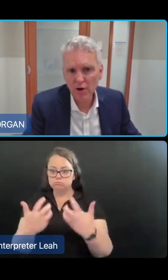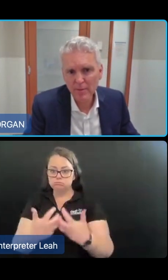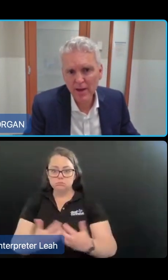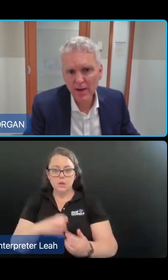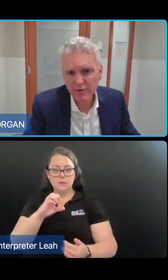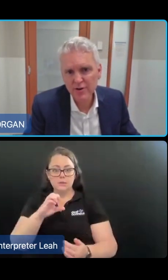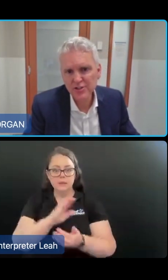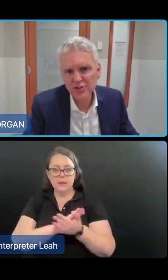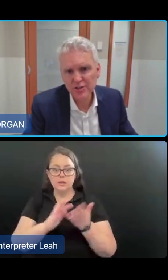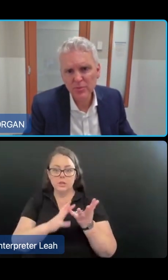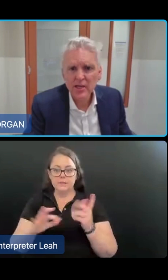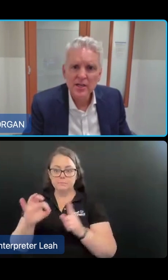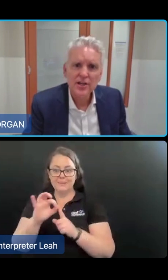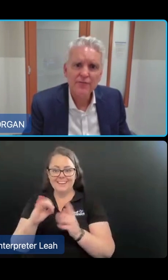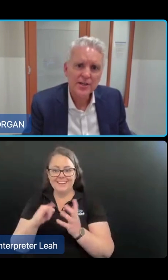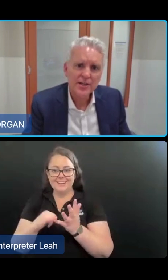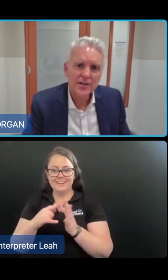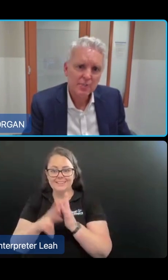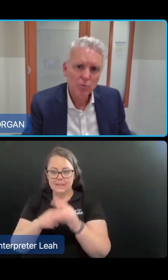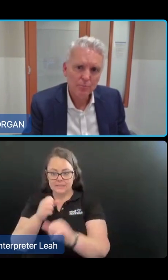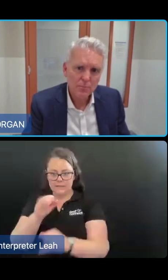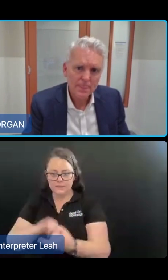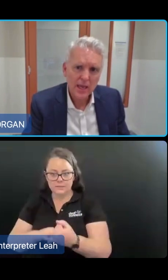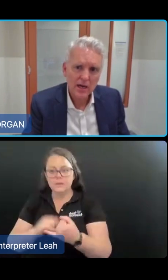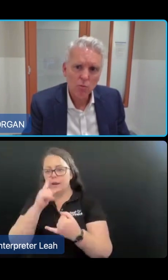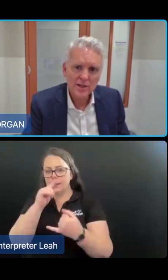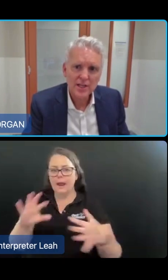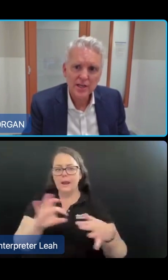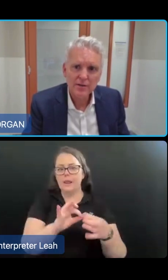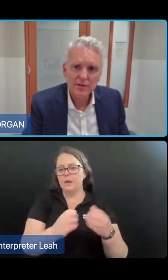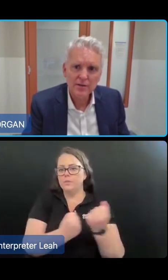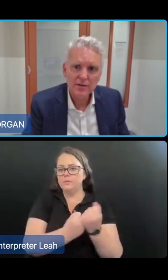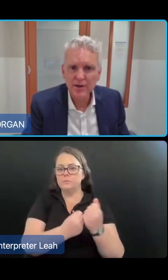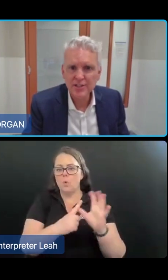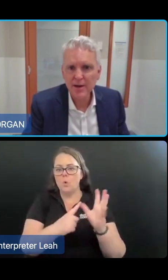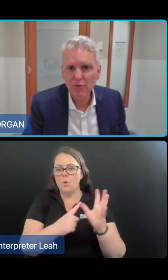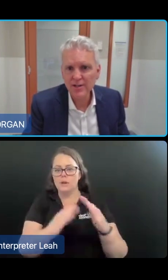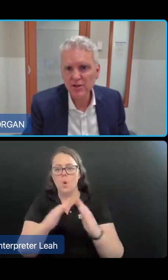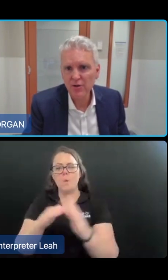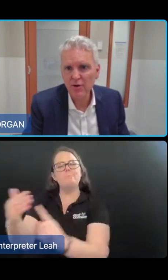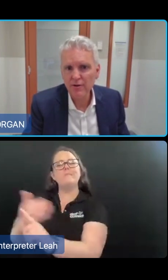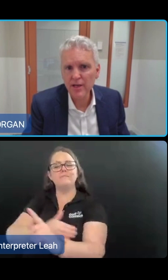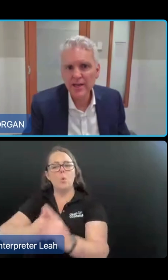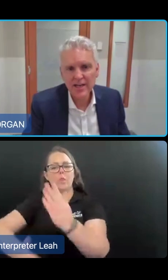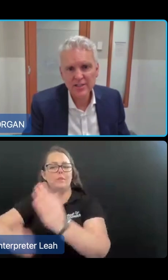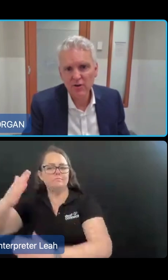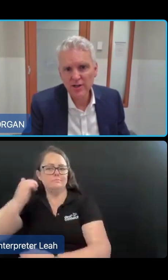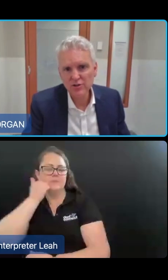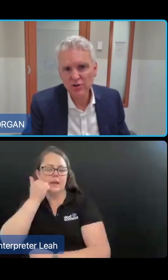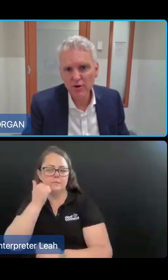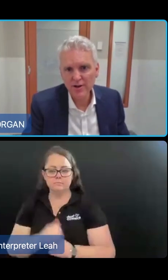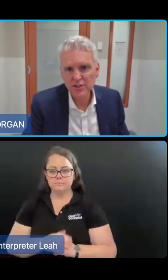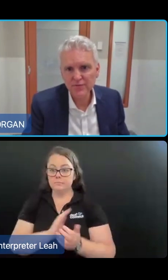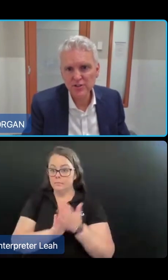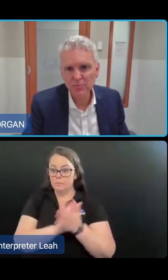home ahead of transition. So for example, once the Independent Health and Aged Care Pricing Authority has